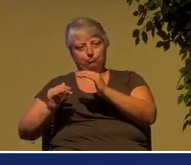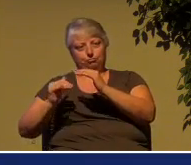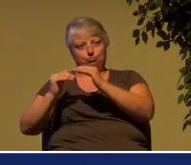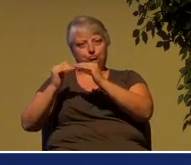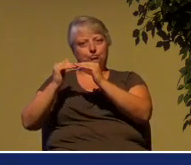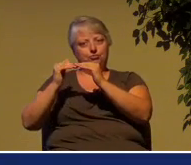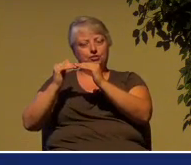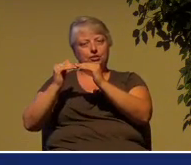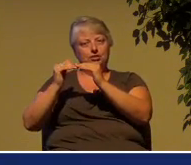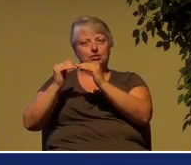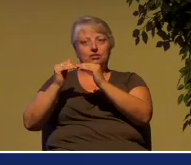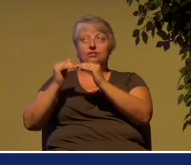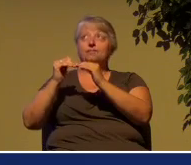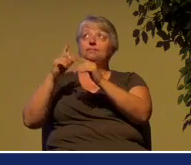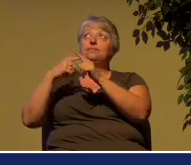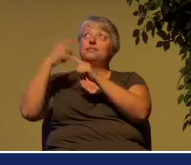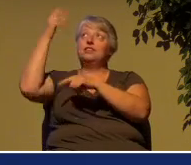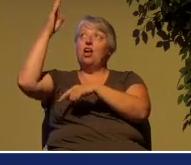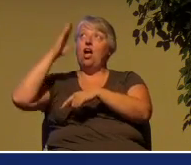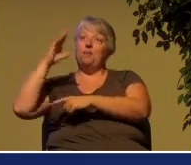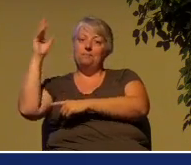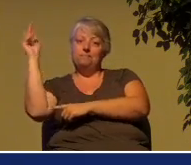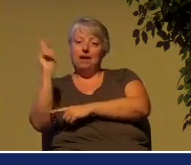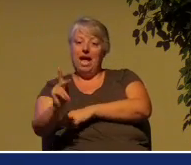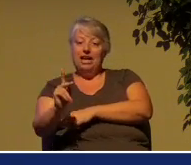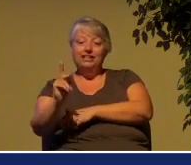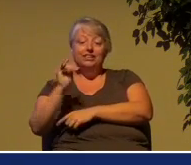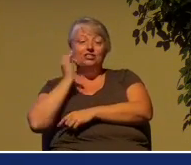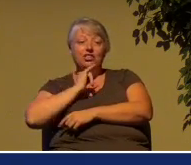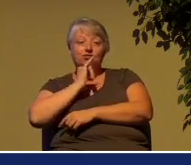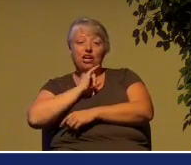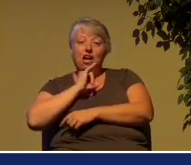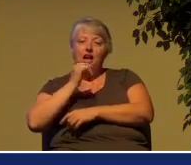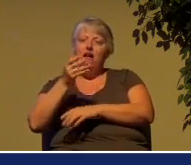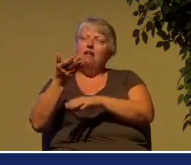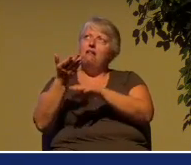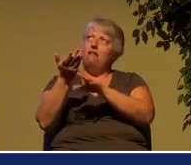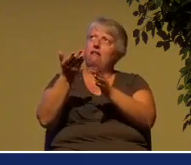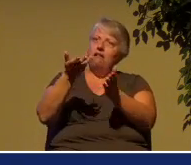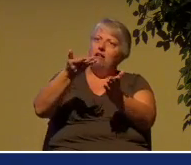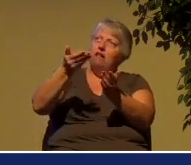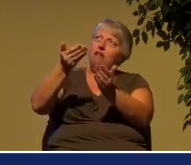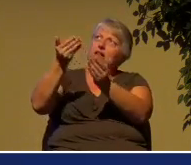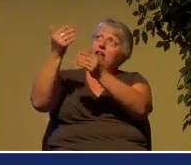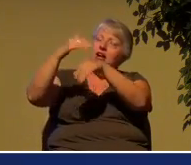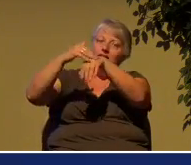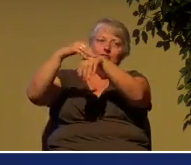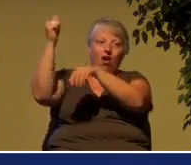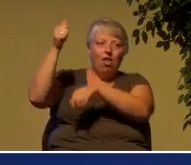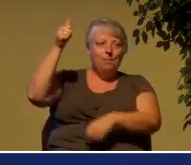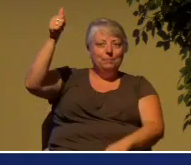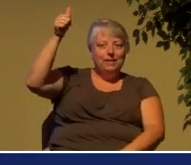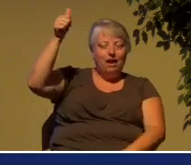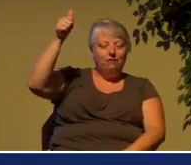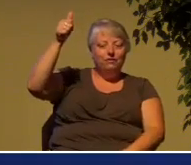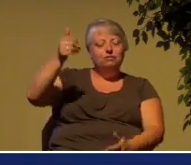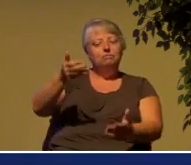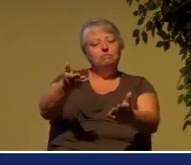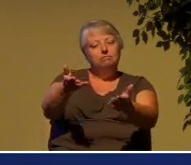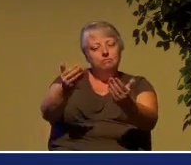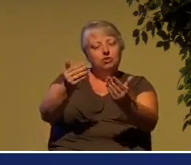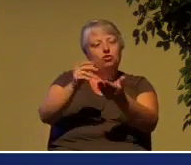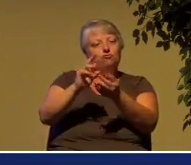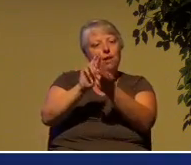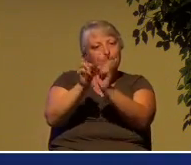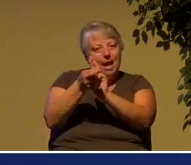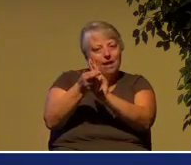return to Israel, call them to himself, and bring them to repentance and to faith. And